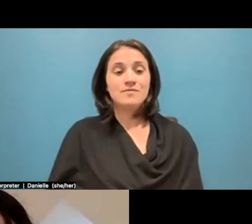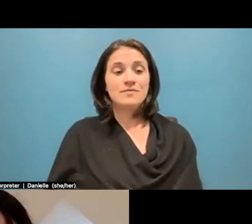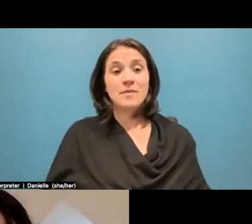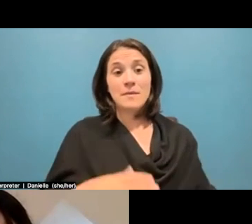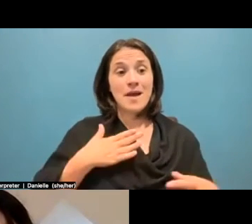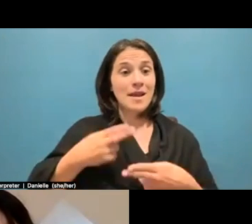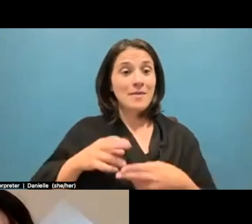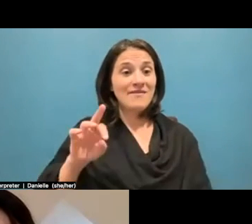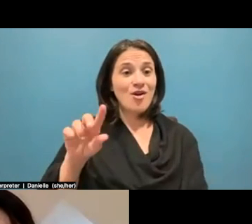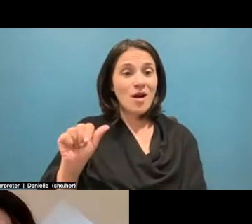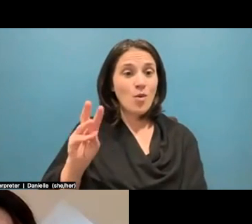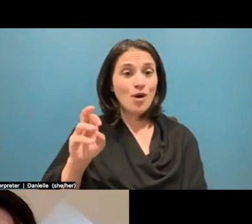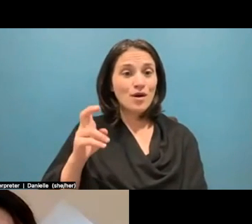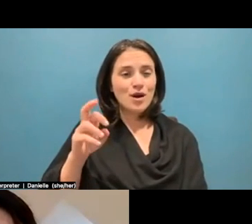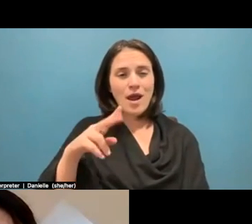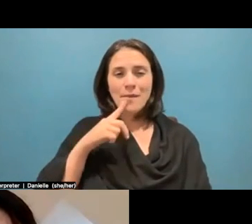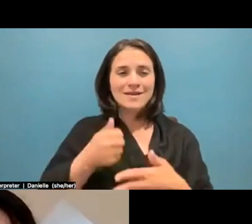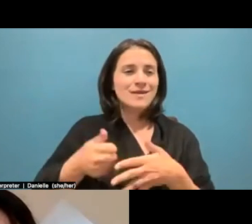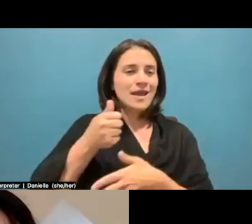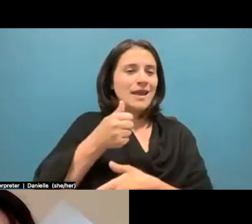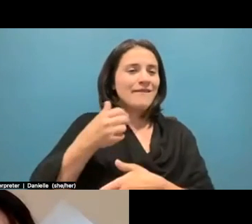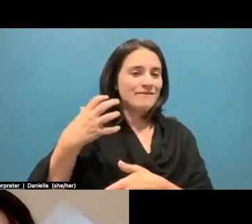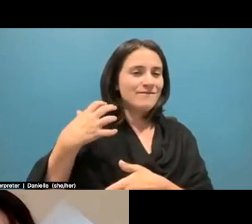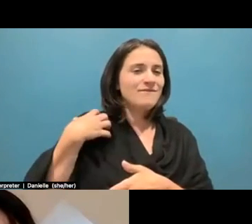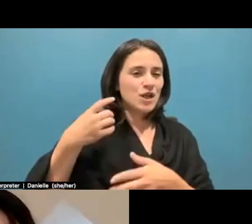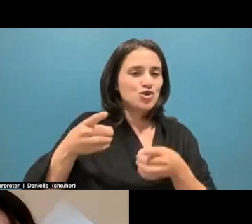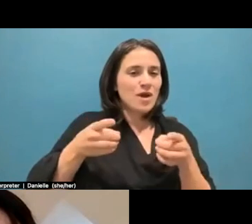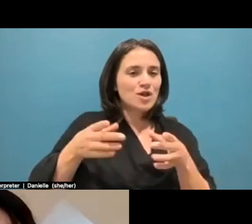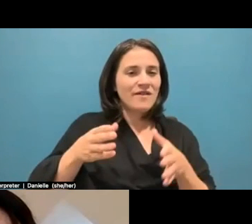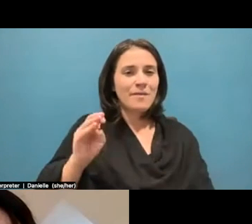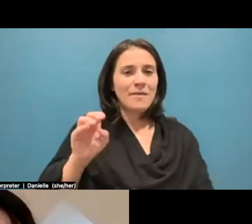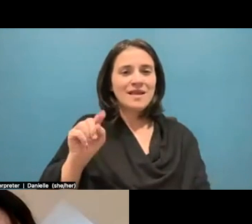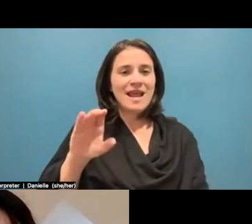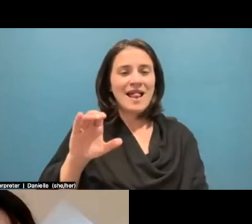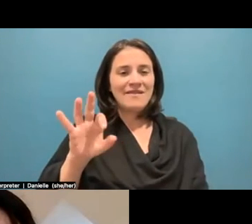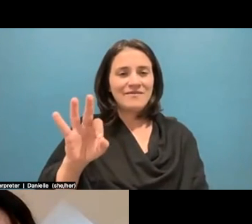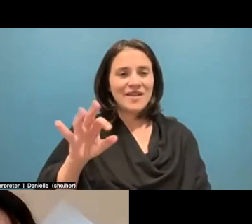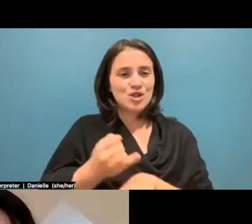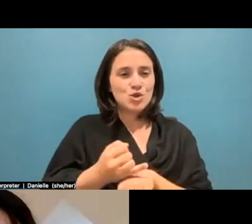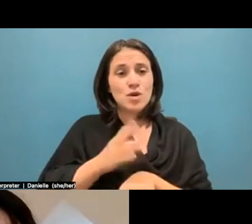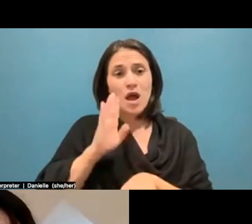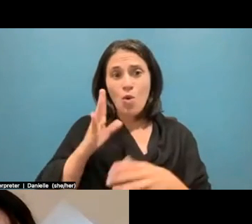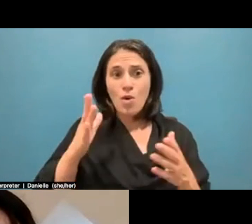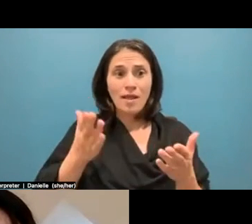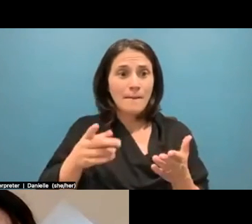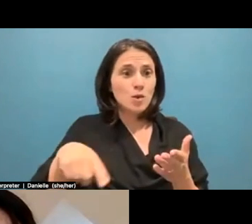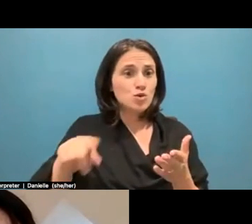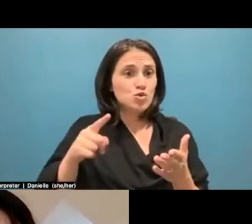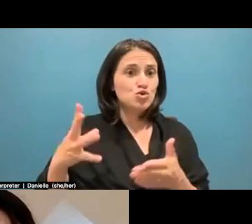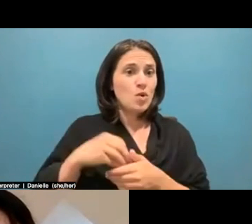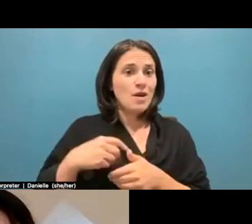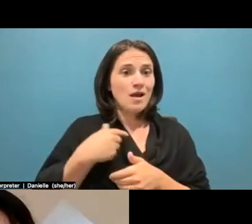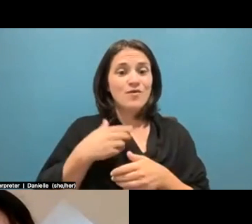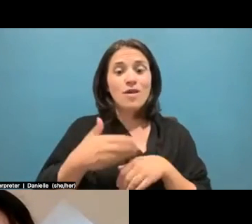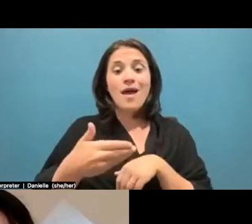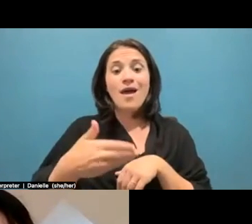Warner. I'm the executive director of the Metcalf Institute, and I welcome you to join us for our next three lectures that will be coming up. Those links